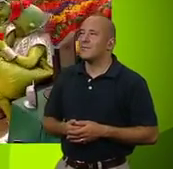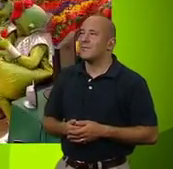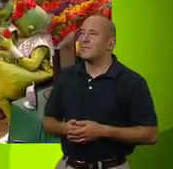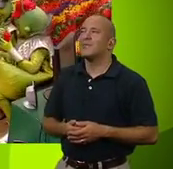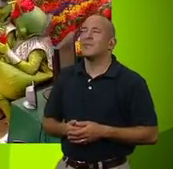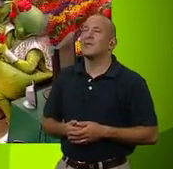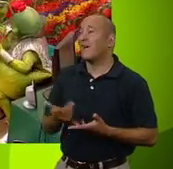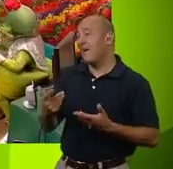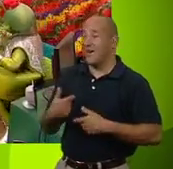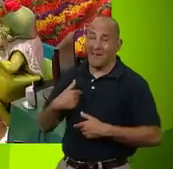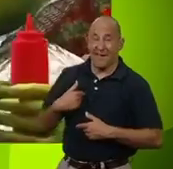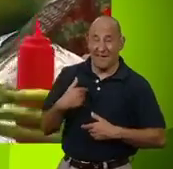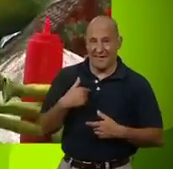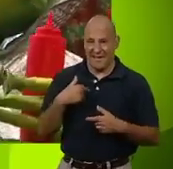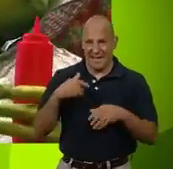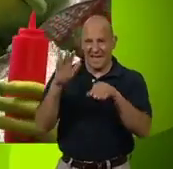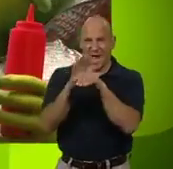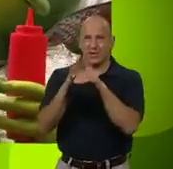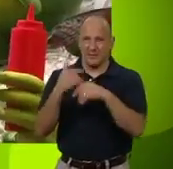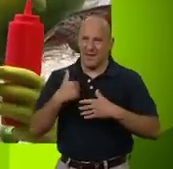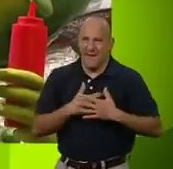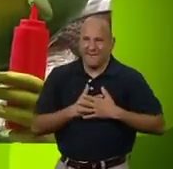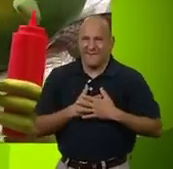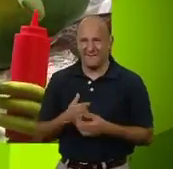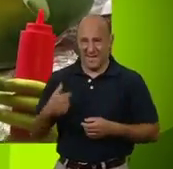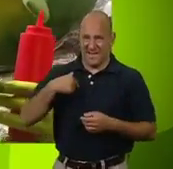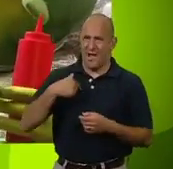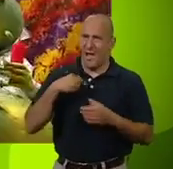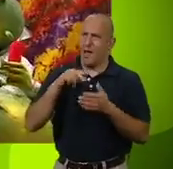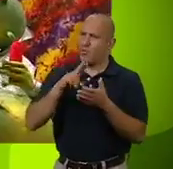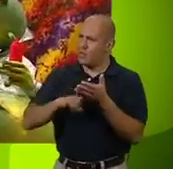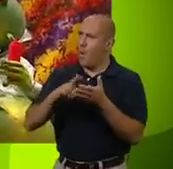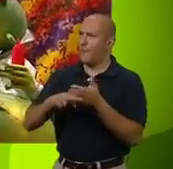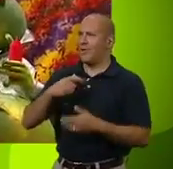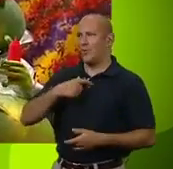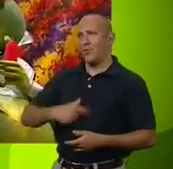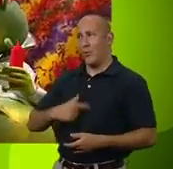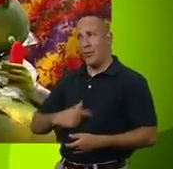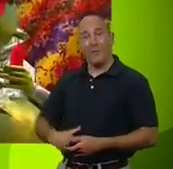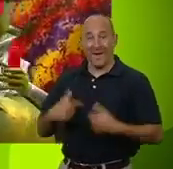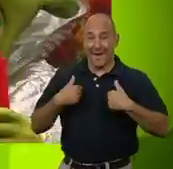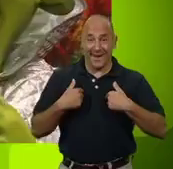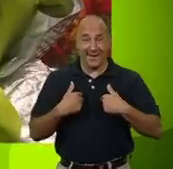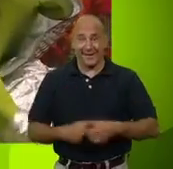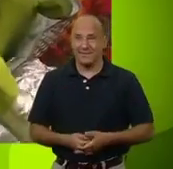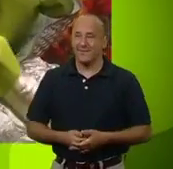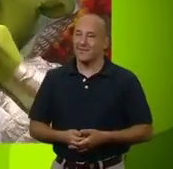Um, I also, um, love ketchup, for I, too, am a normal human.